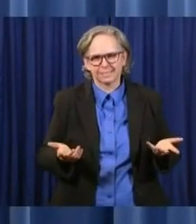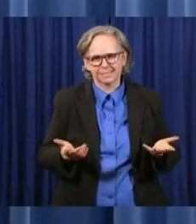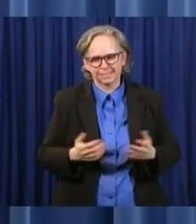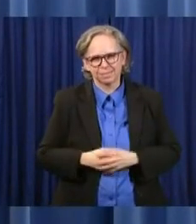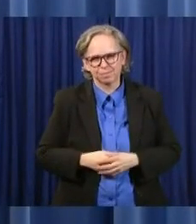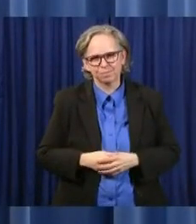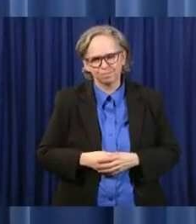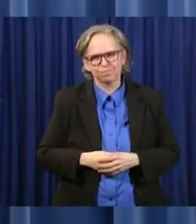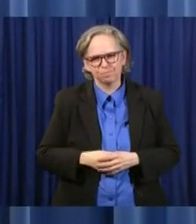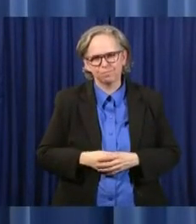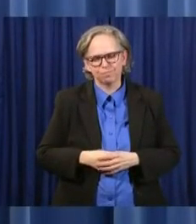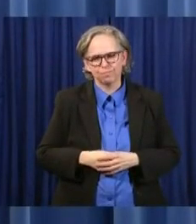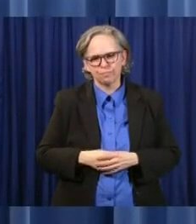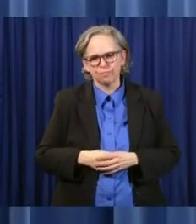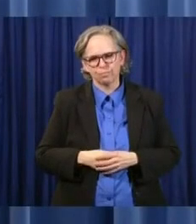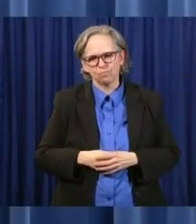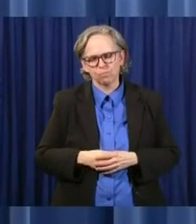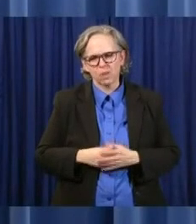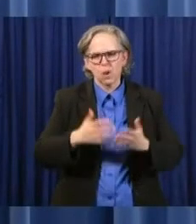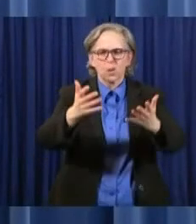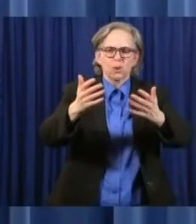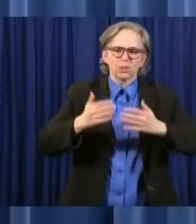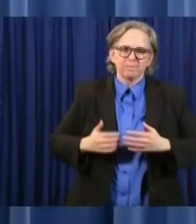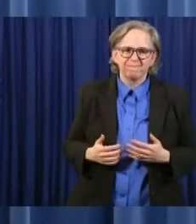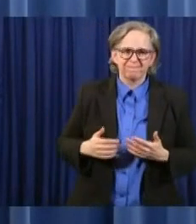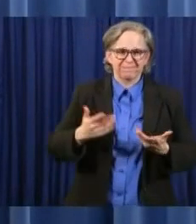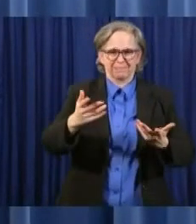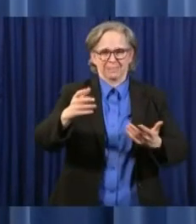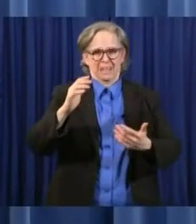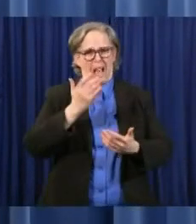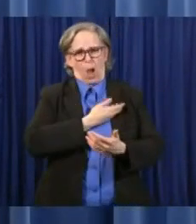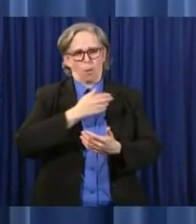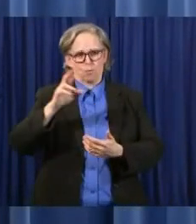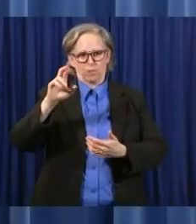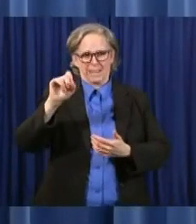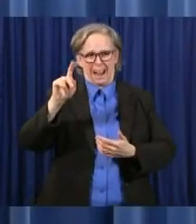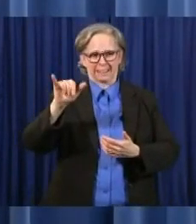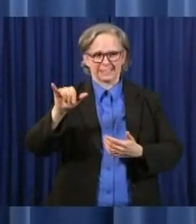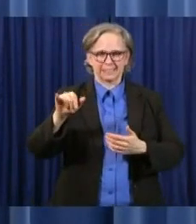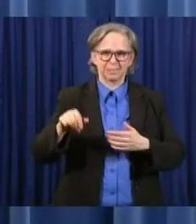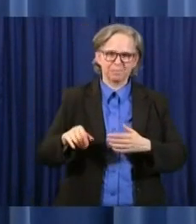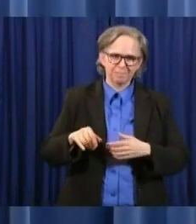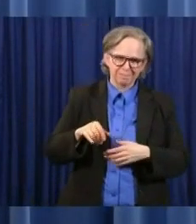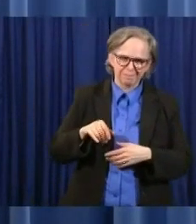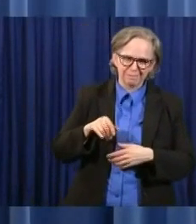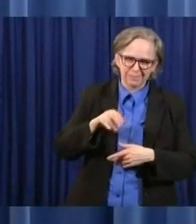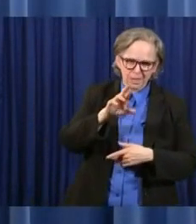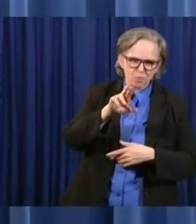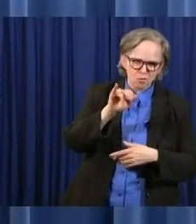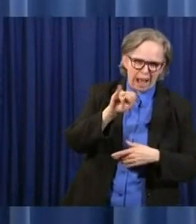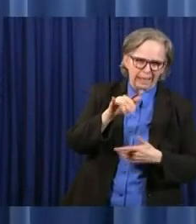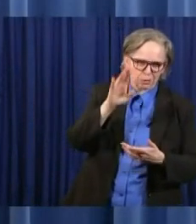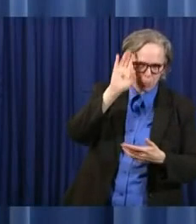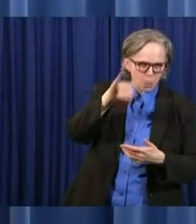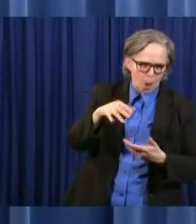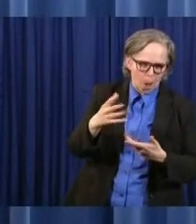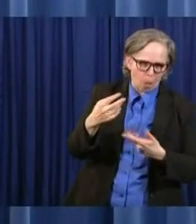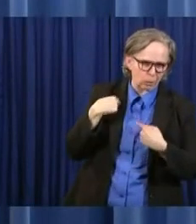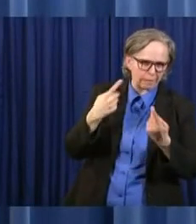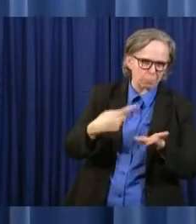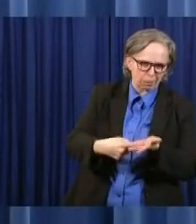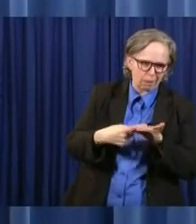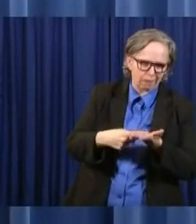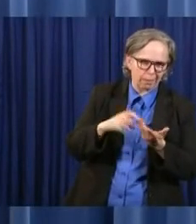the reality, and, and Randy, you've been around, uh, a little while and covering the state house and, uh, legislators and, uh, governors,